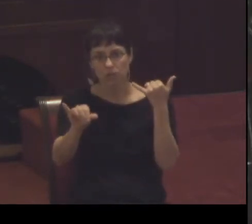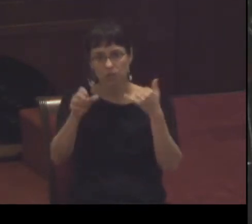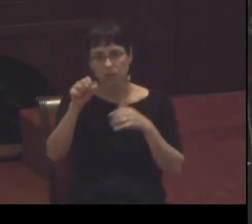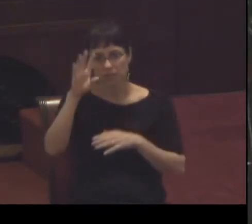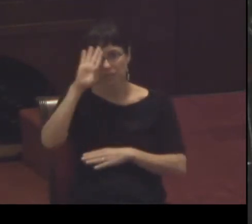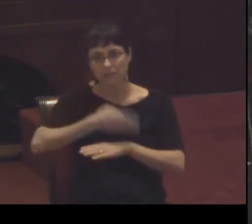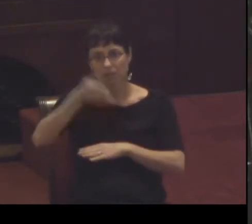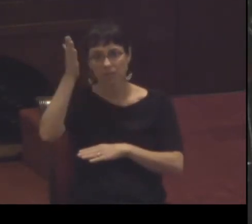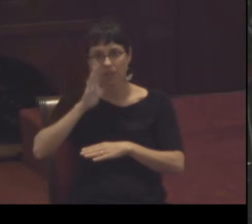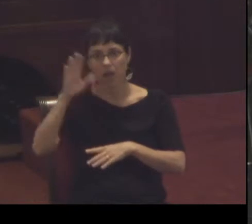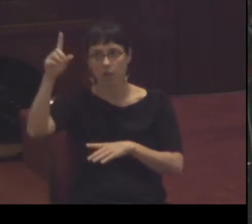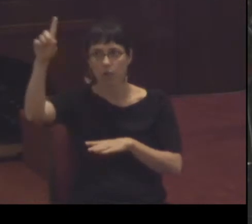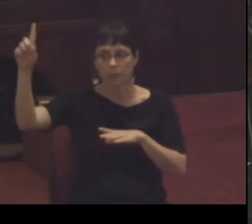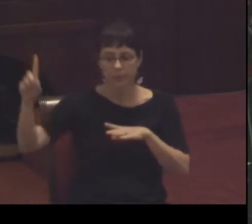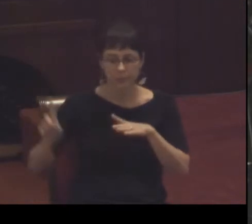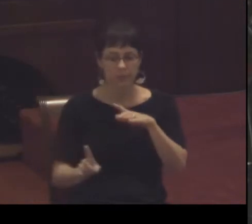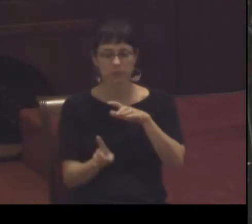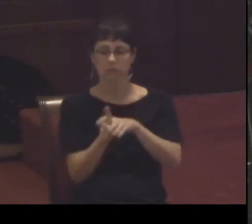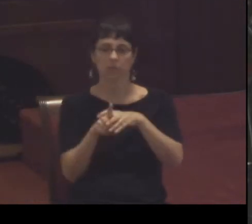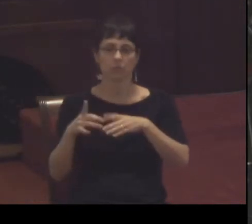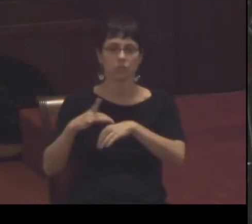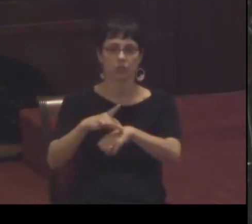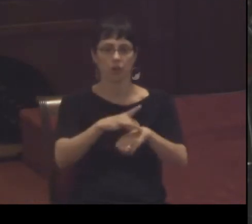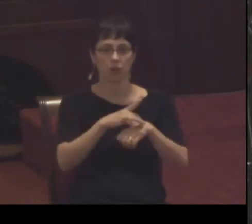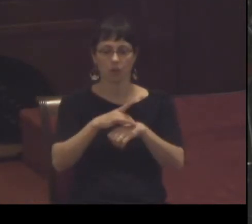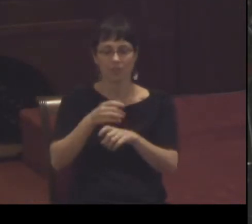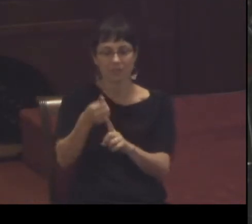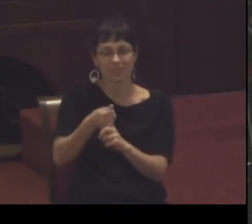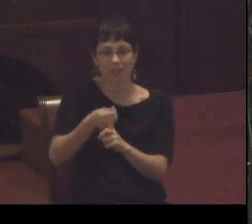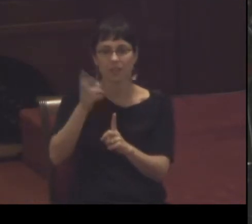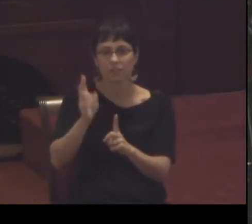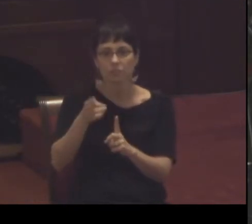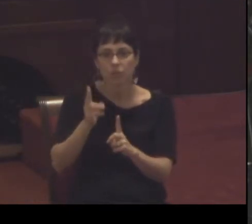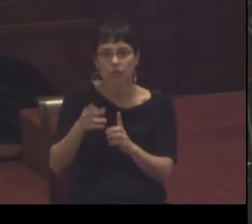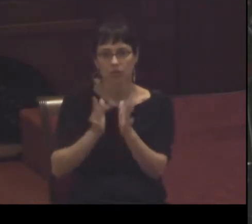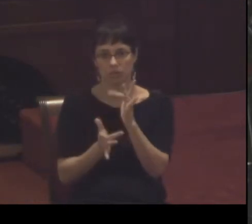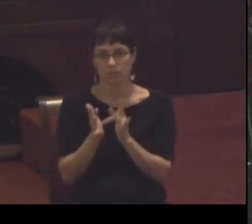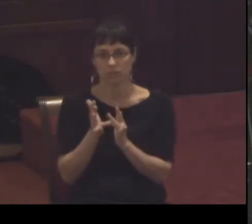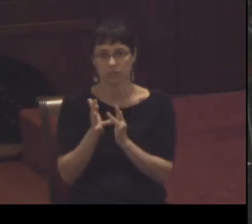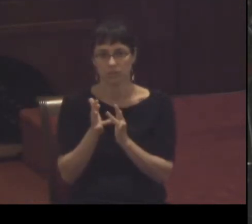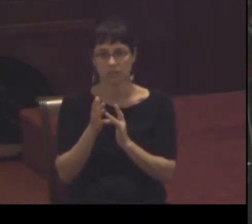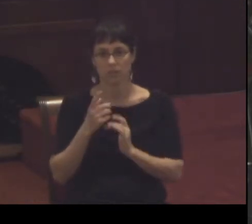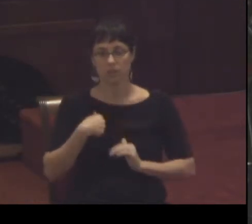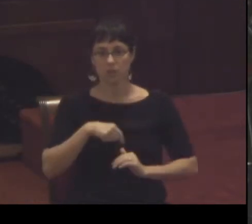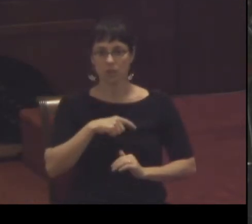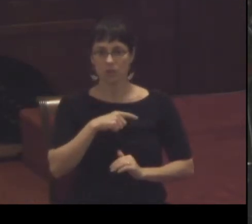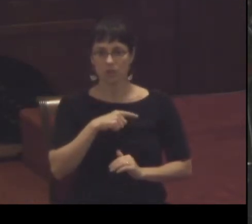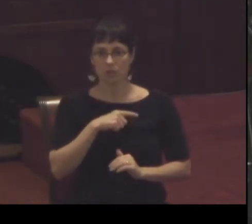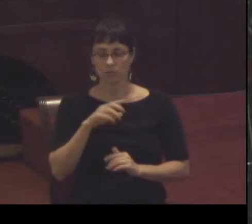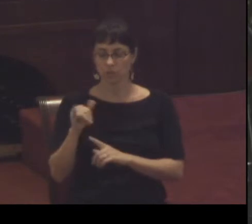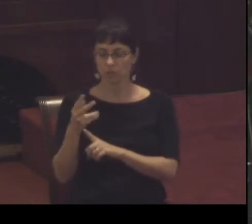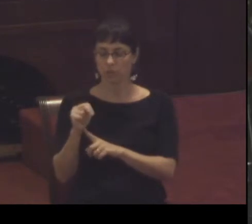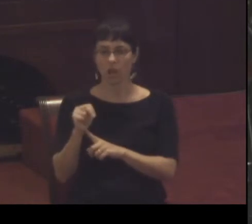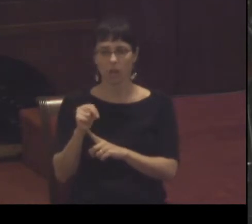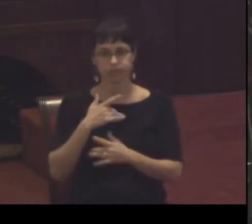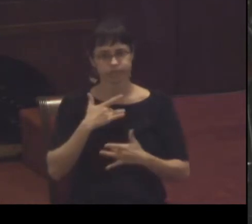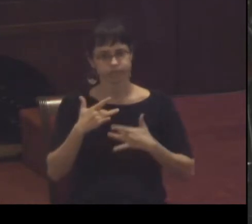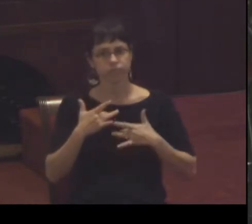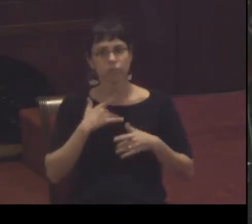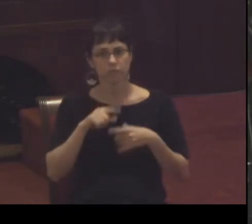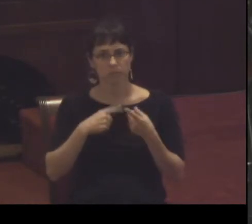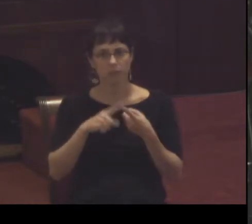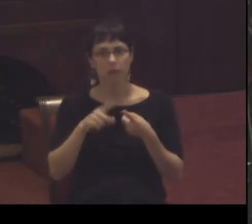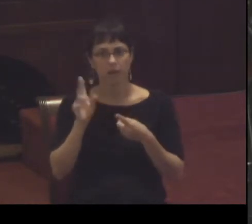space and was the historical Jesus and so he had a deep concern for history historical